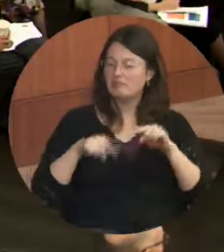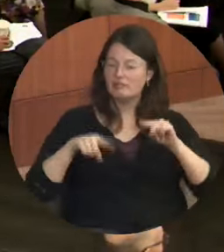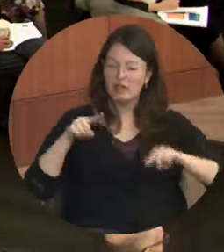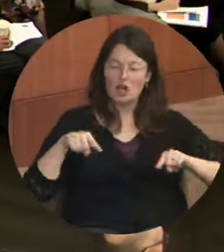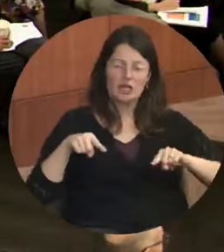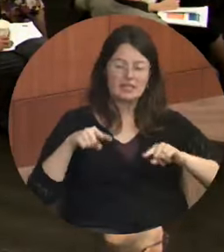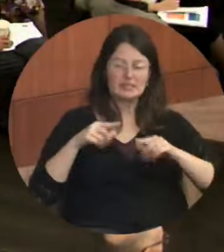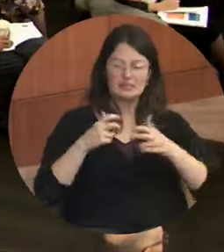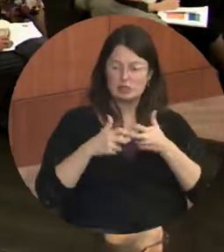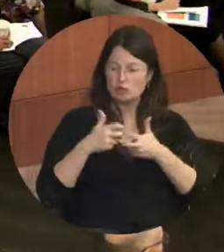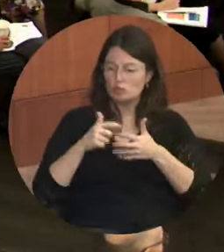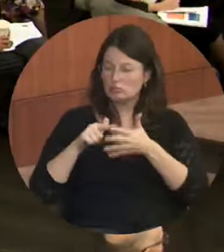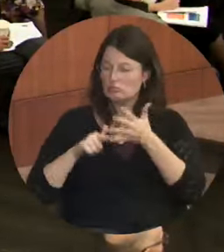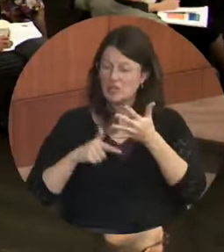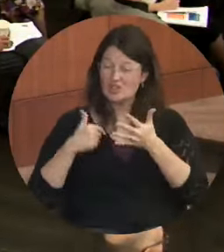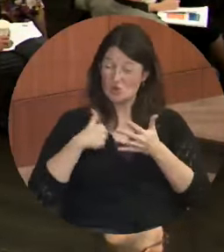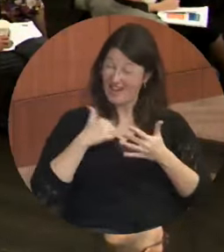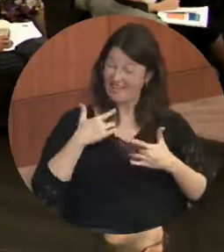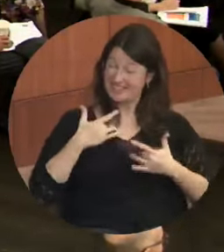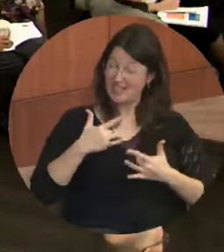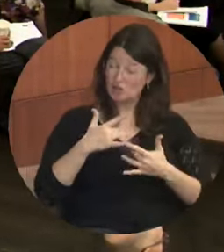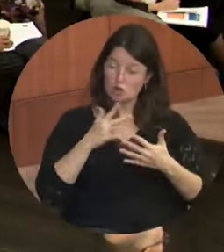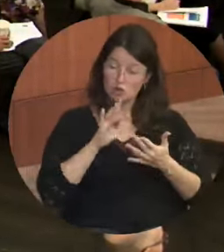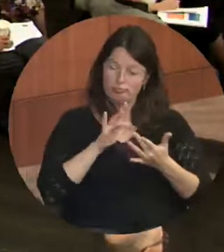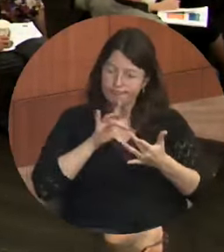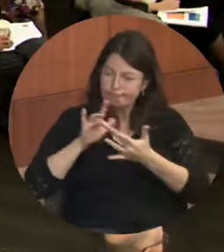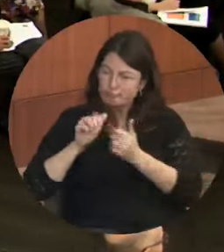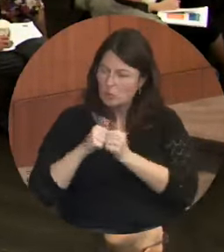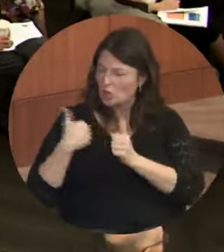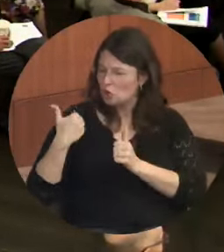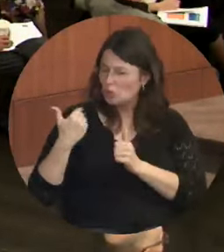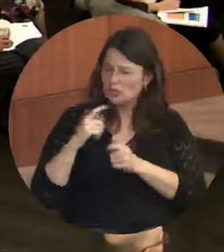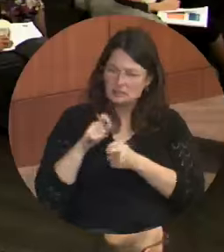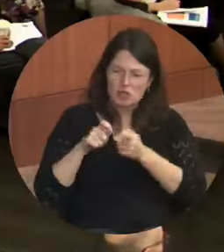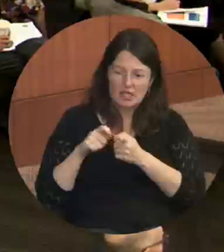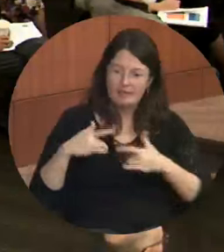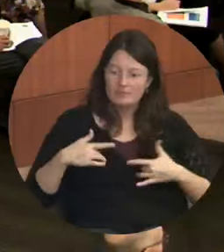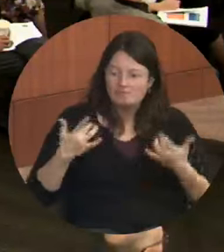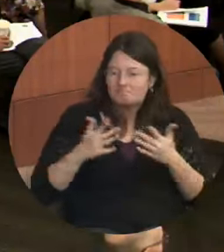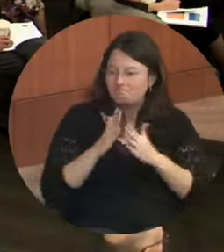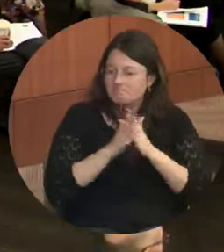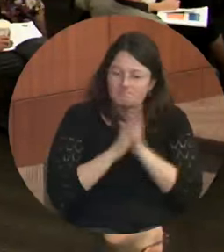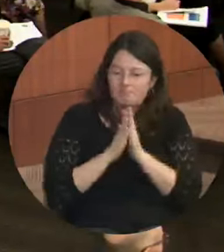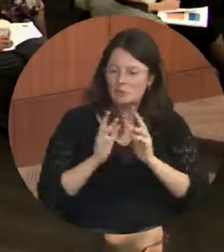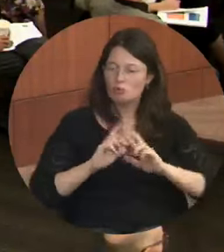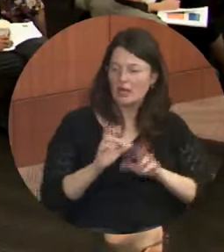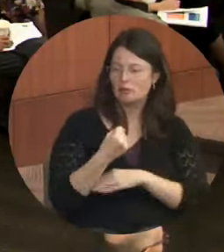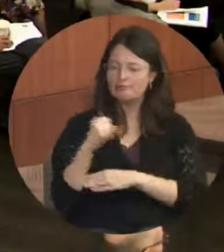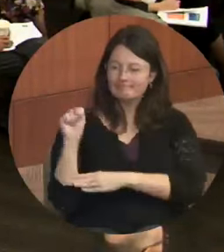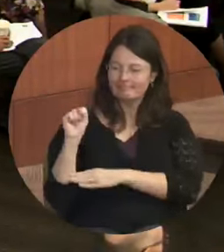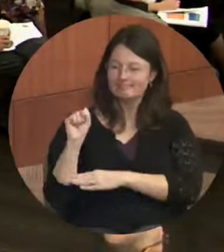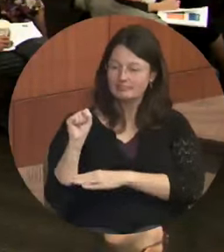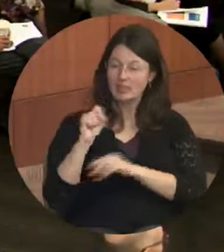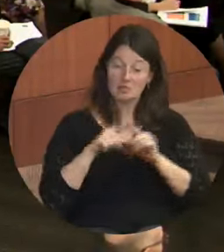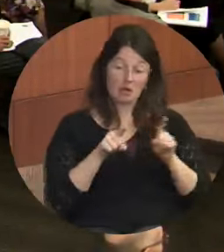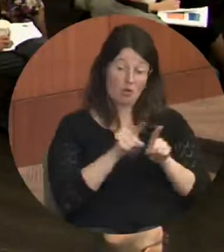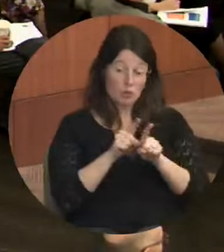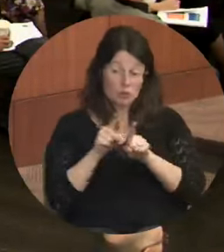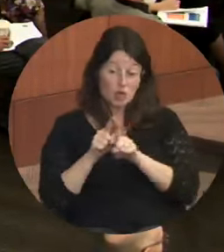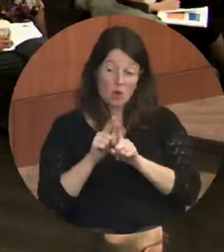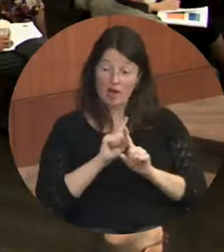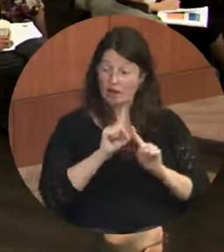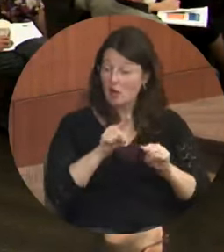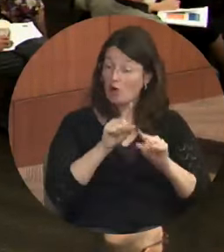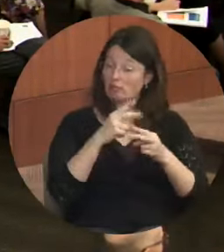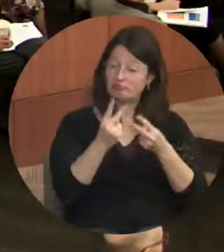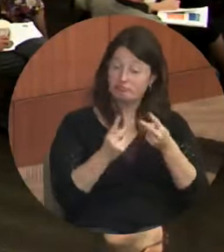I'm the one talking to a lot of the youth, especially the ones that are vibrant and ready to, uh, protest. But also, I go to the jails